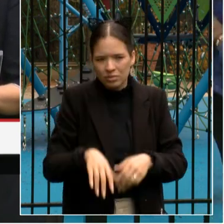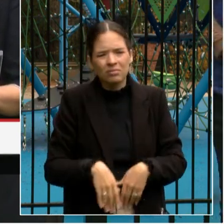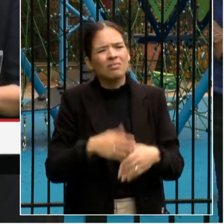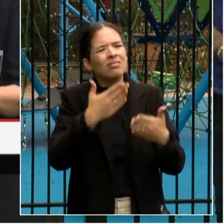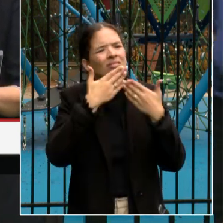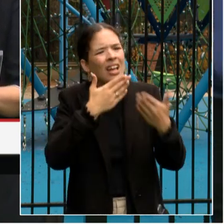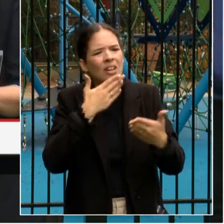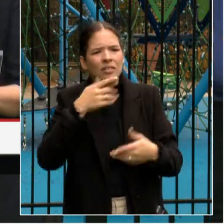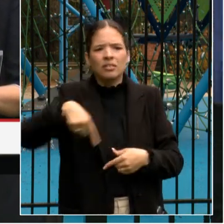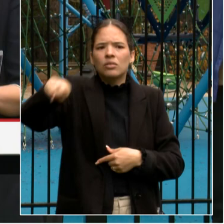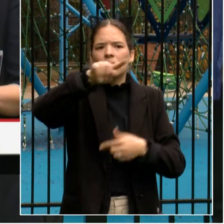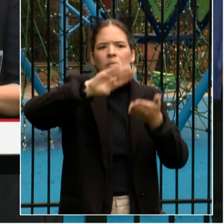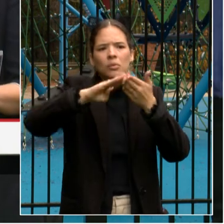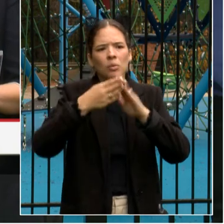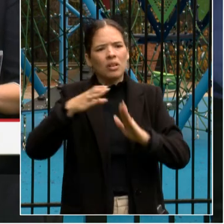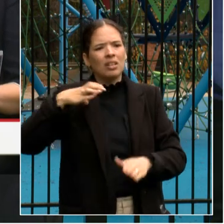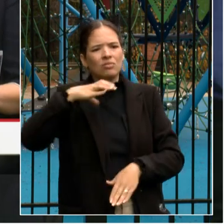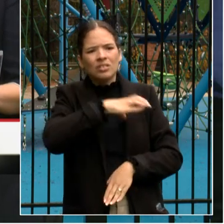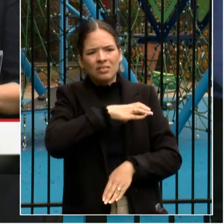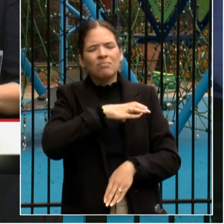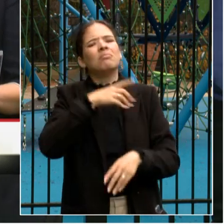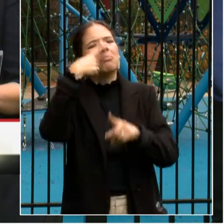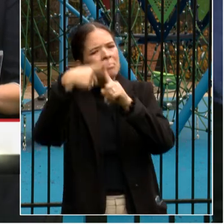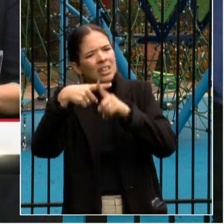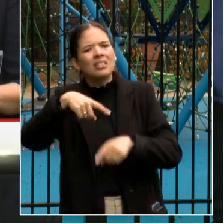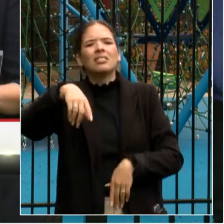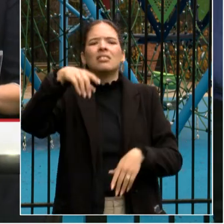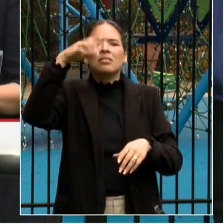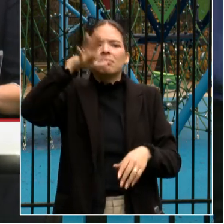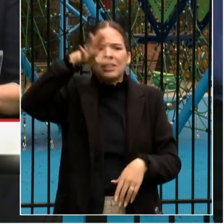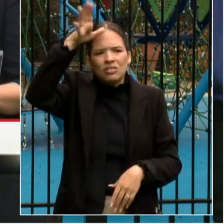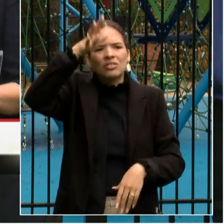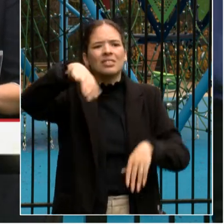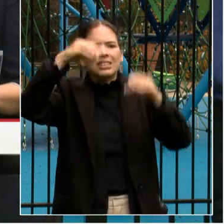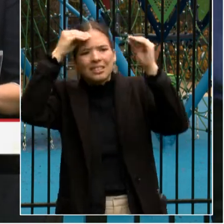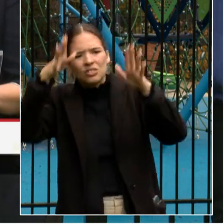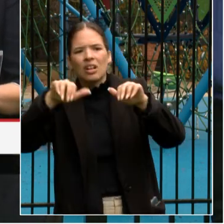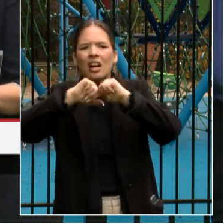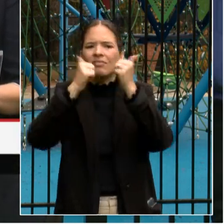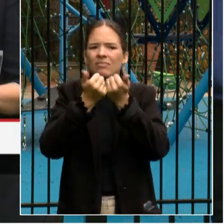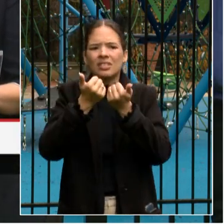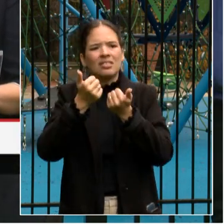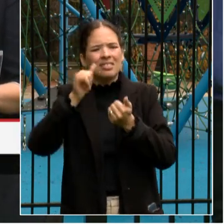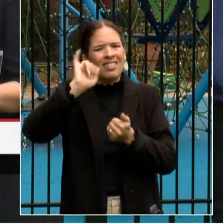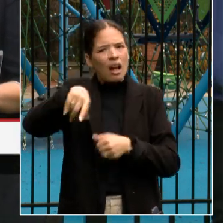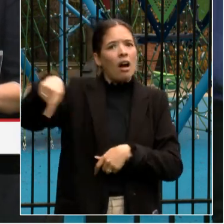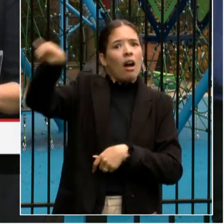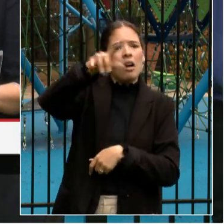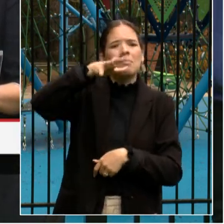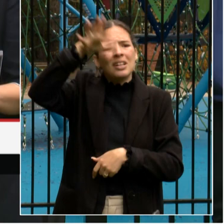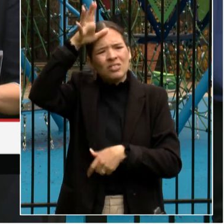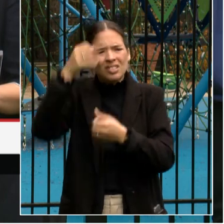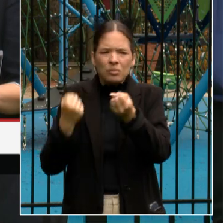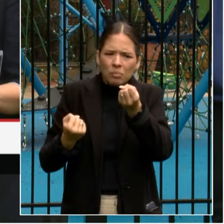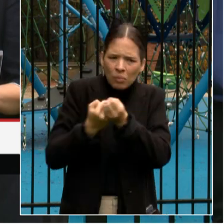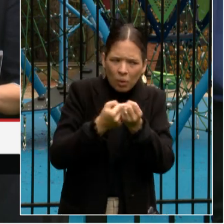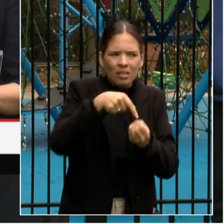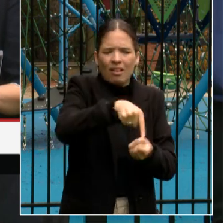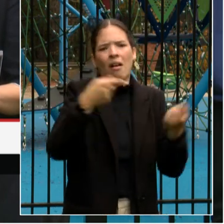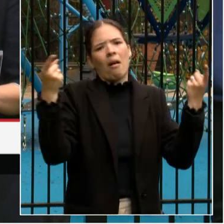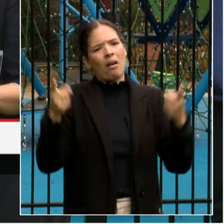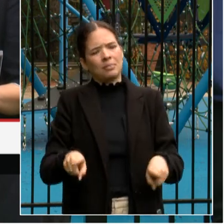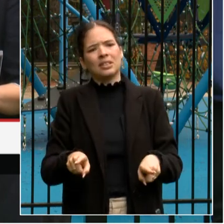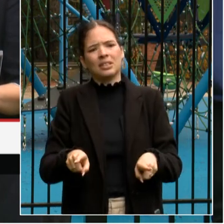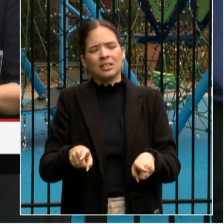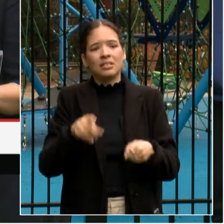That's our Parent Teacher Association. The LSAT and all the parents that helped us advocate for this project. And we want to say a special